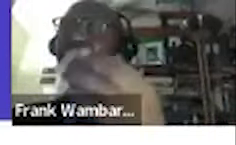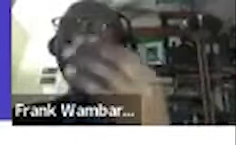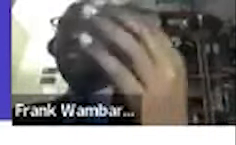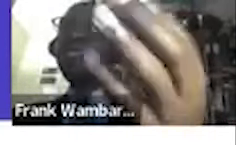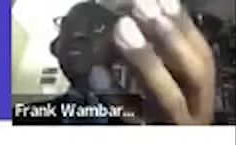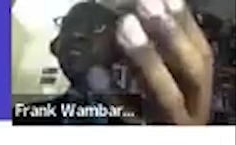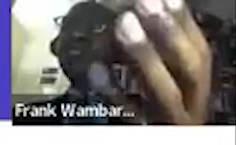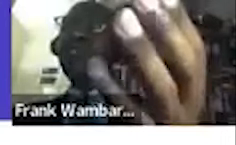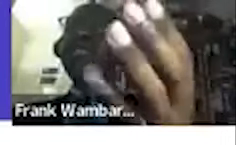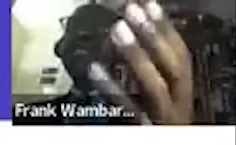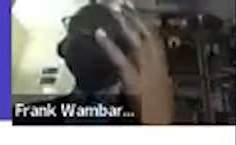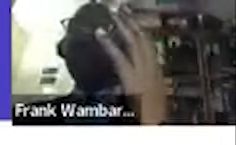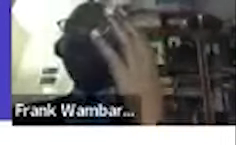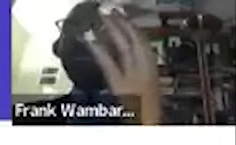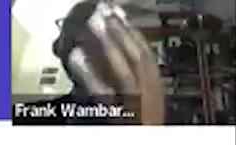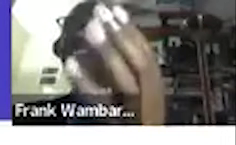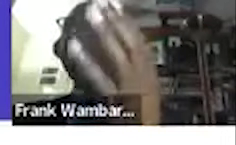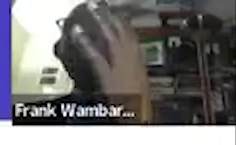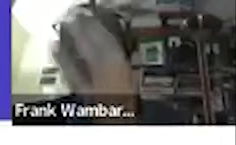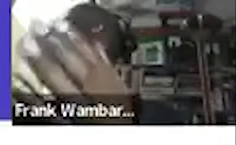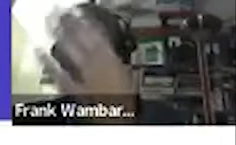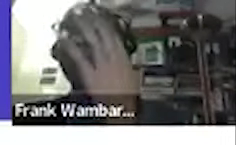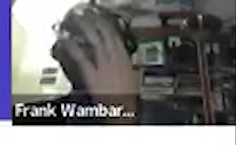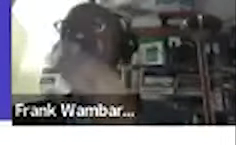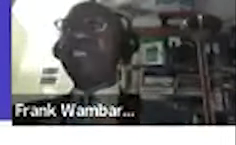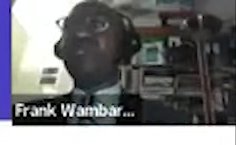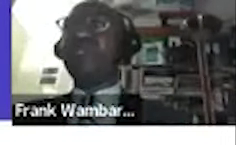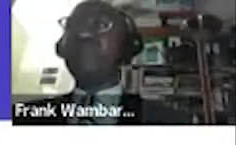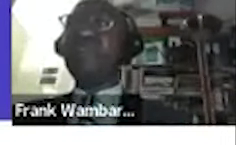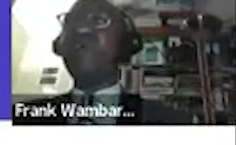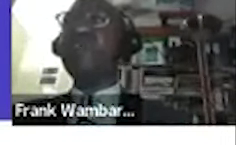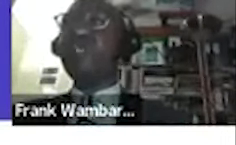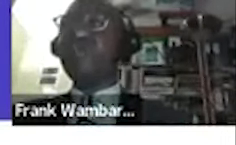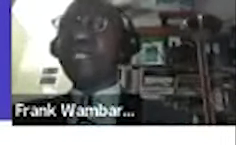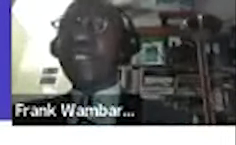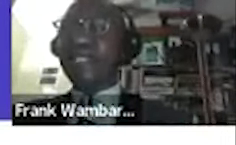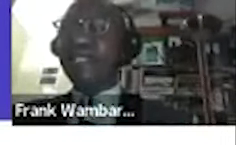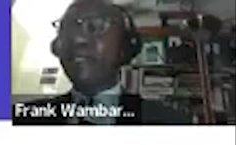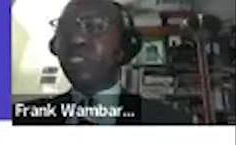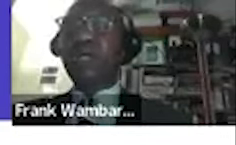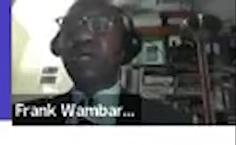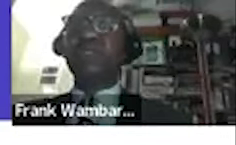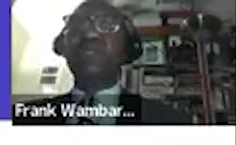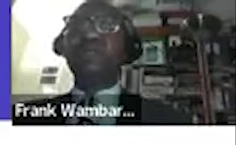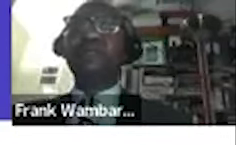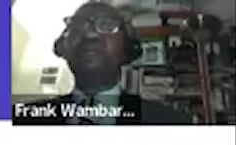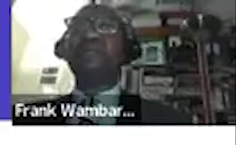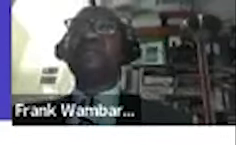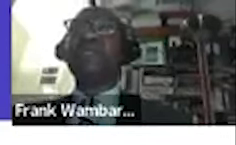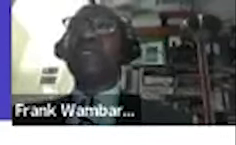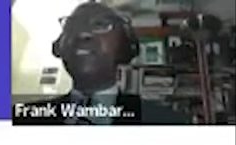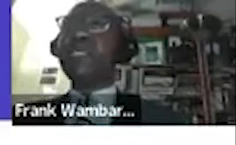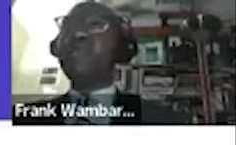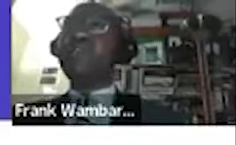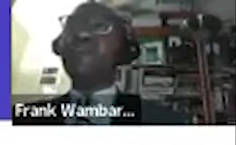normally lead terms and conditions before you decide what you have to do